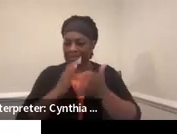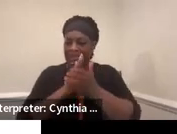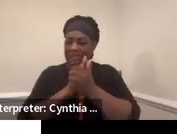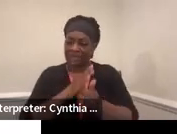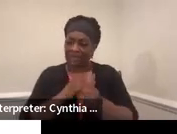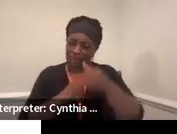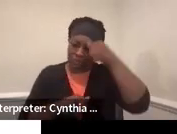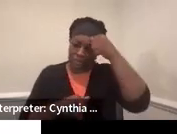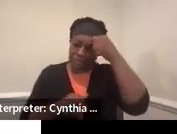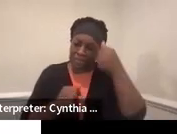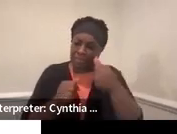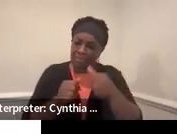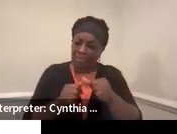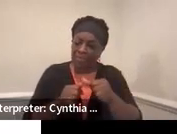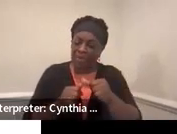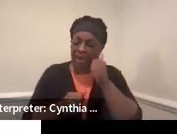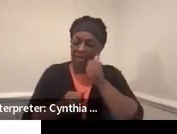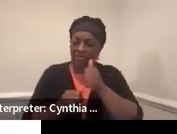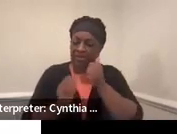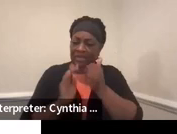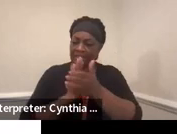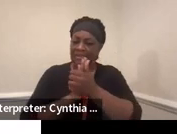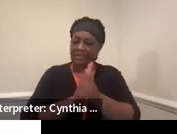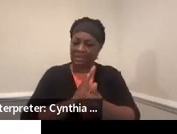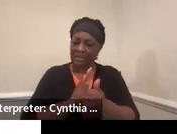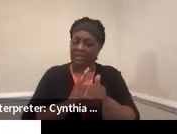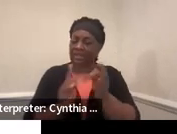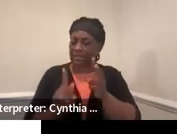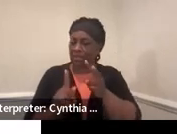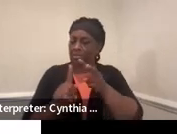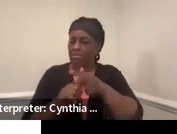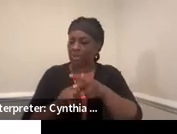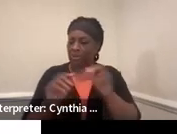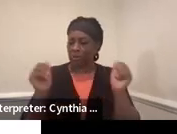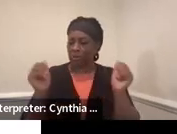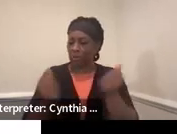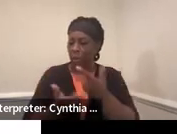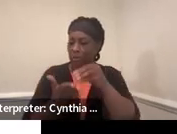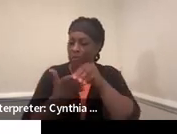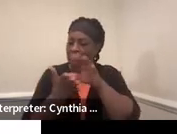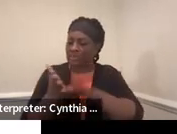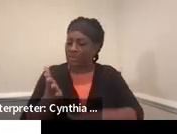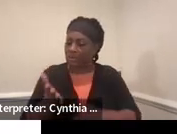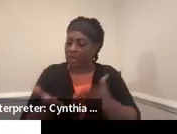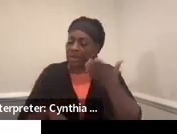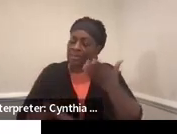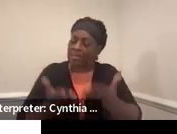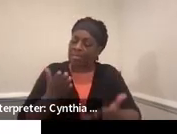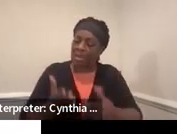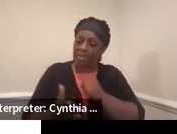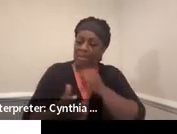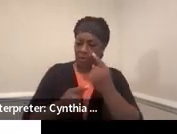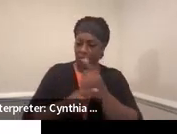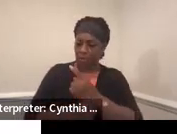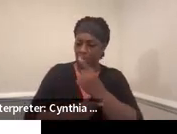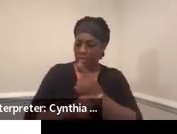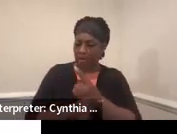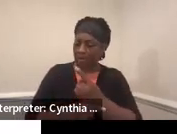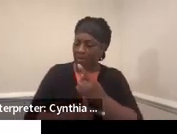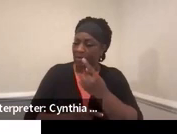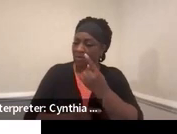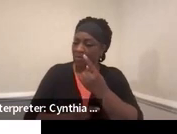daily living skills, although it's applicable to all students, it might not necessarily be appropriate for